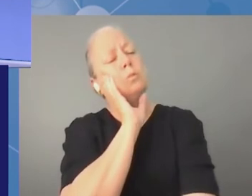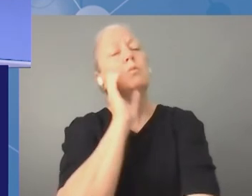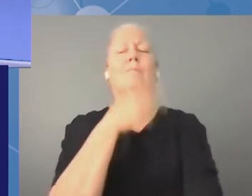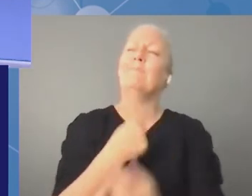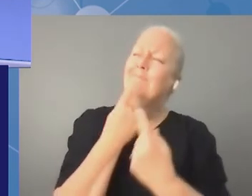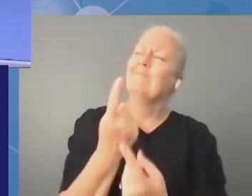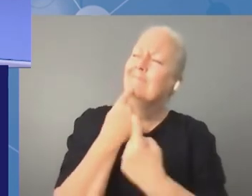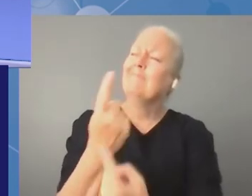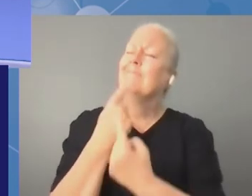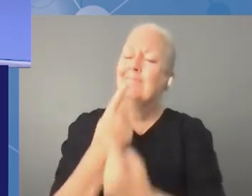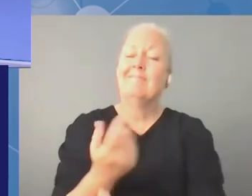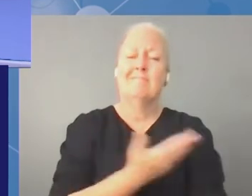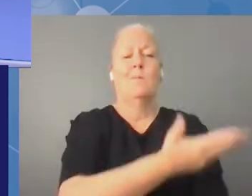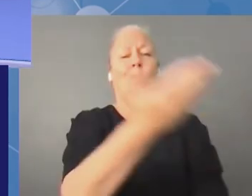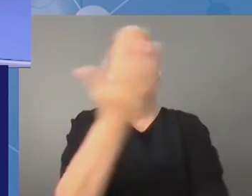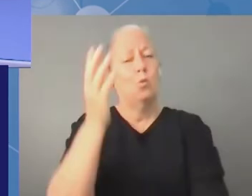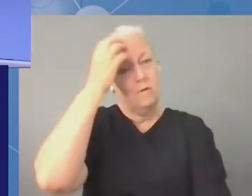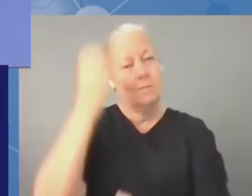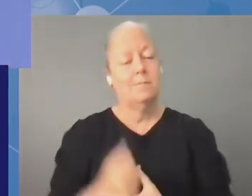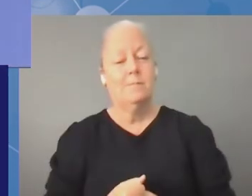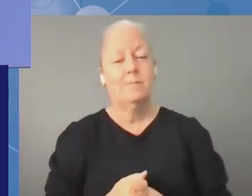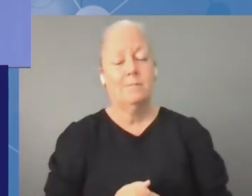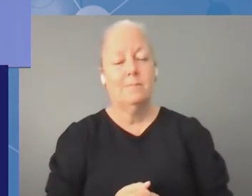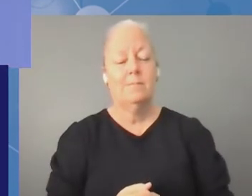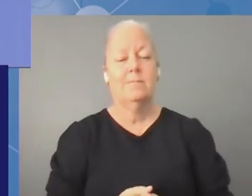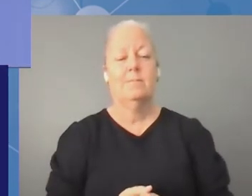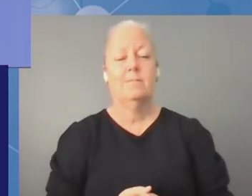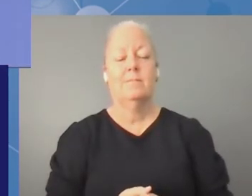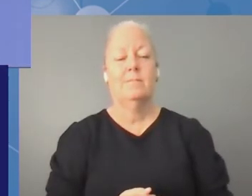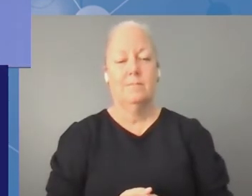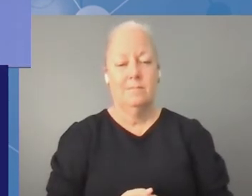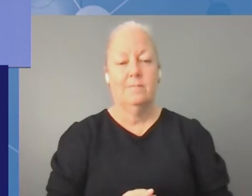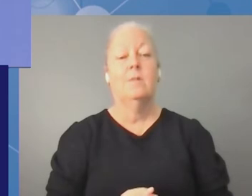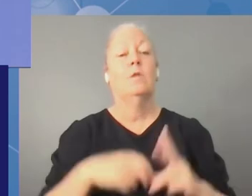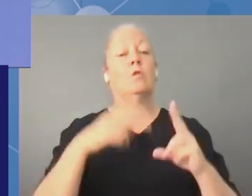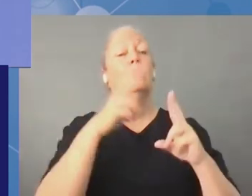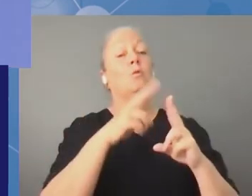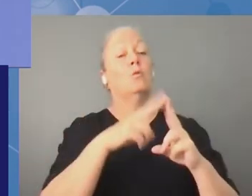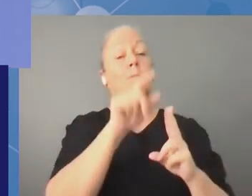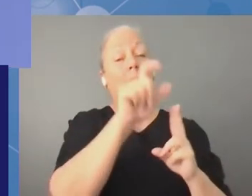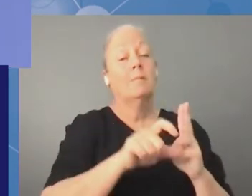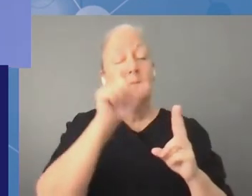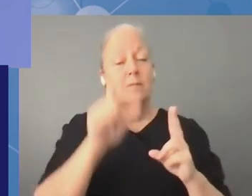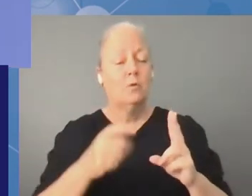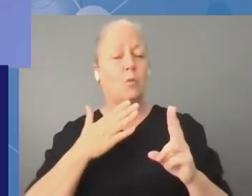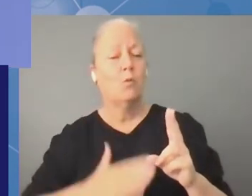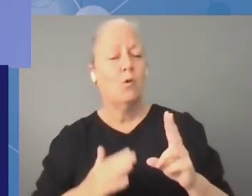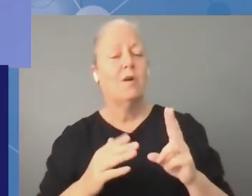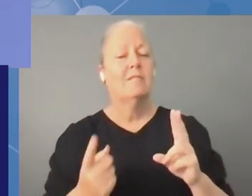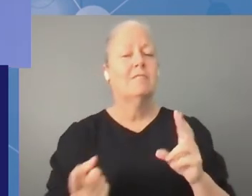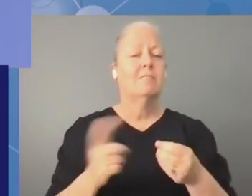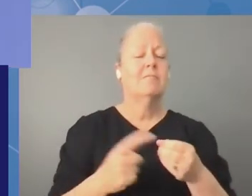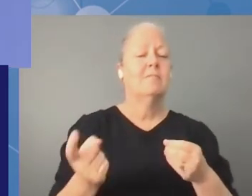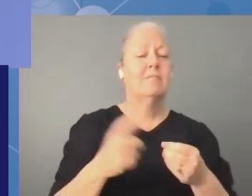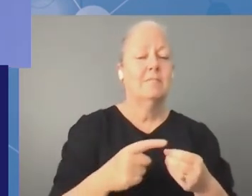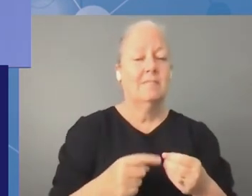thank you and also i have noticed two people have joined the queue uh we had closed the queue because we really have to